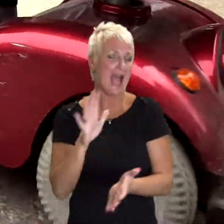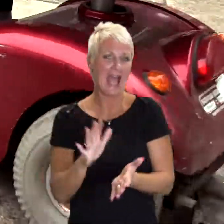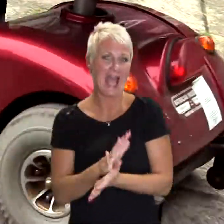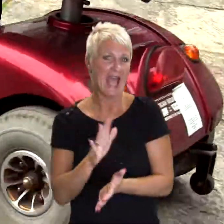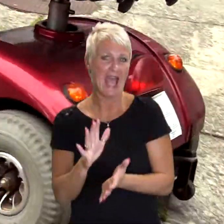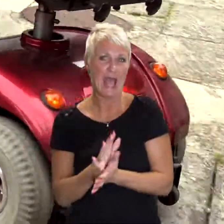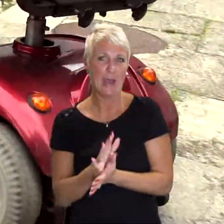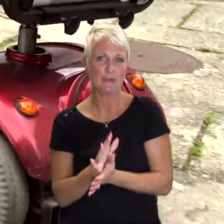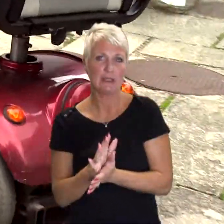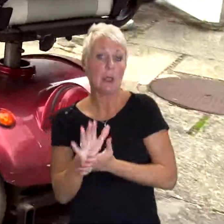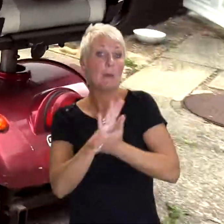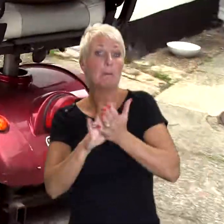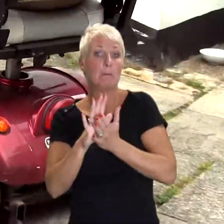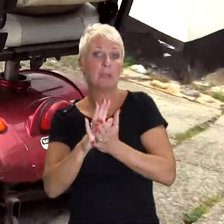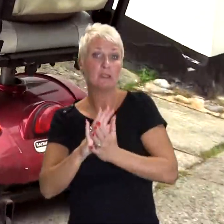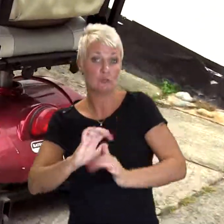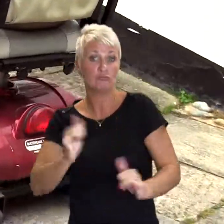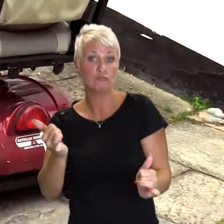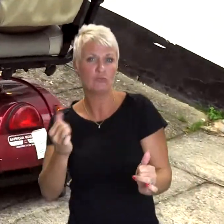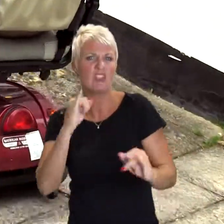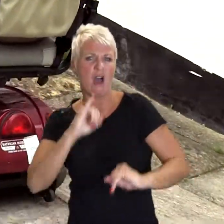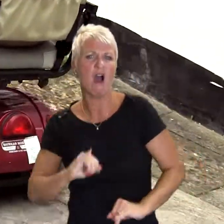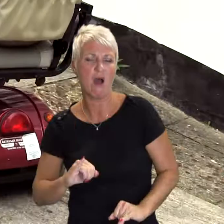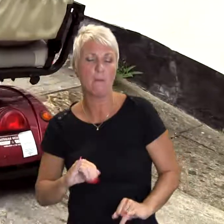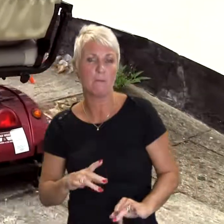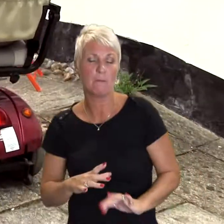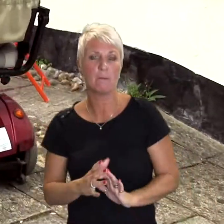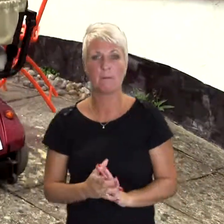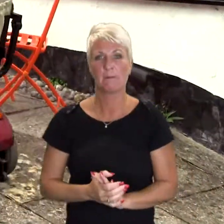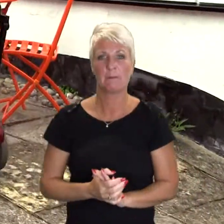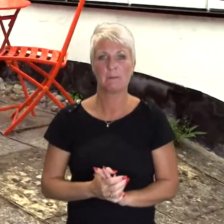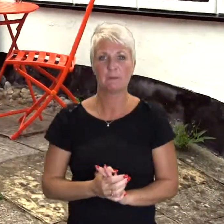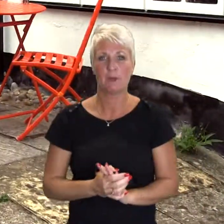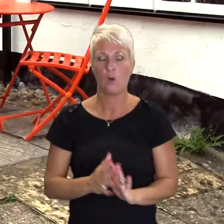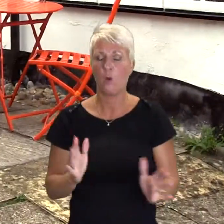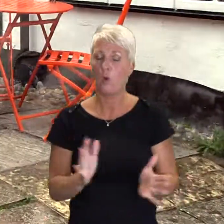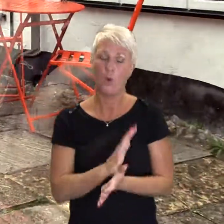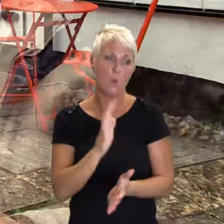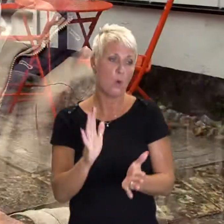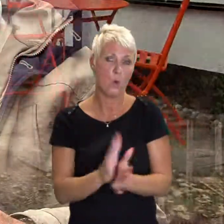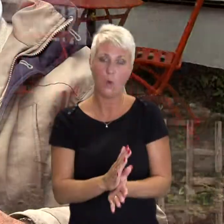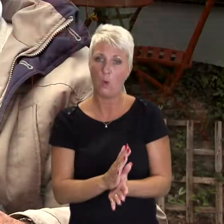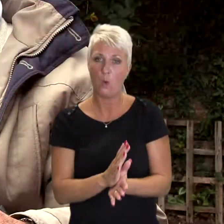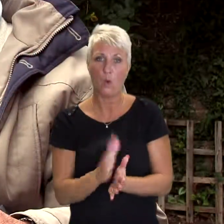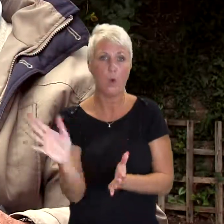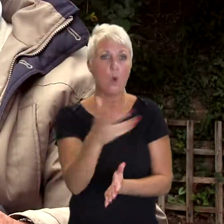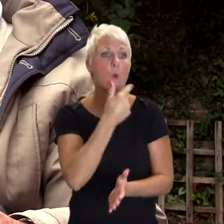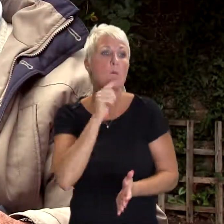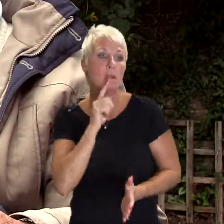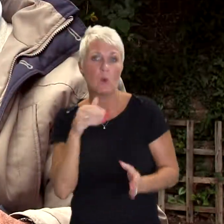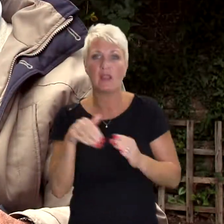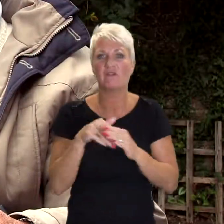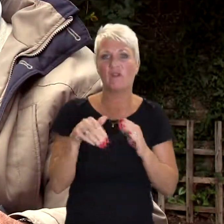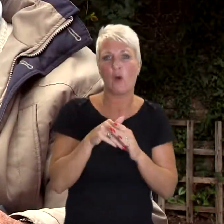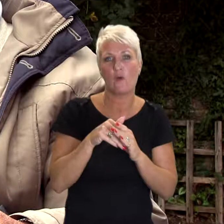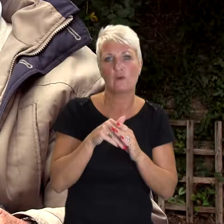that it probably does me more good than harm. And I'm very, very grateful to everybody concerned. It's a